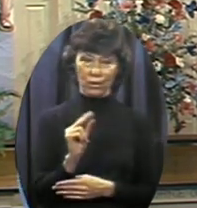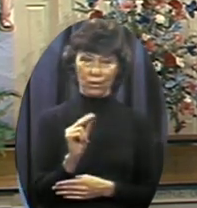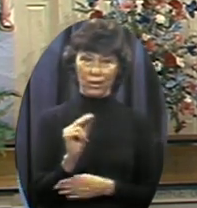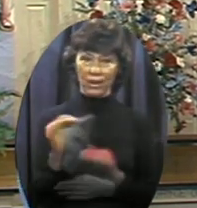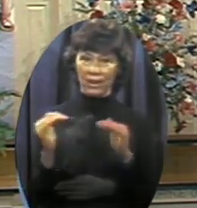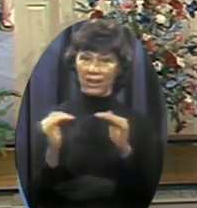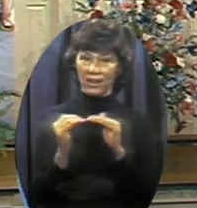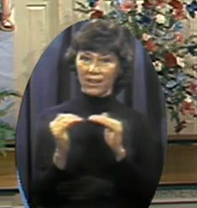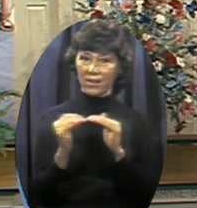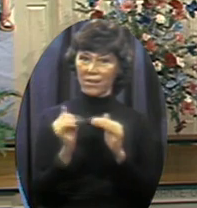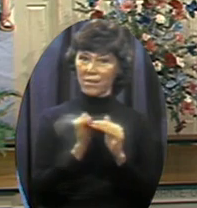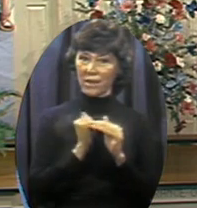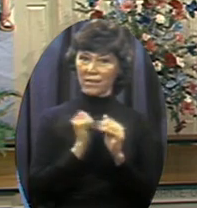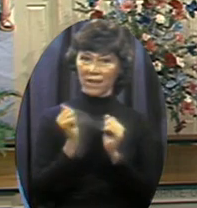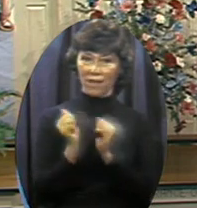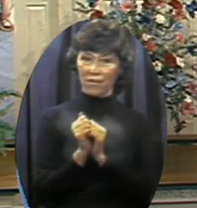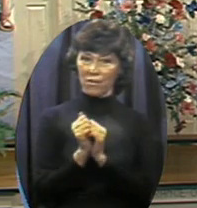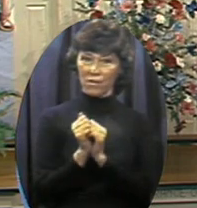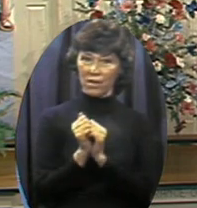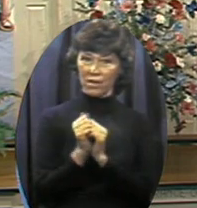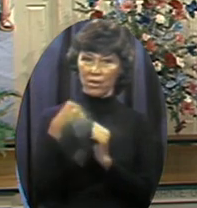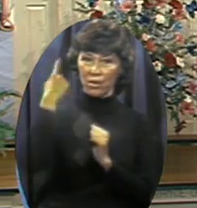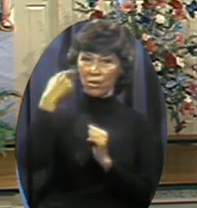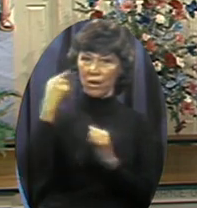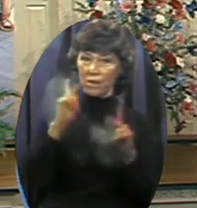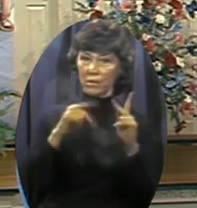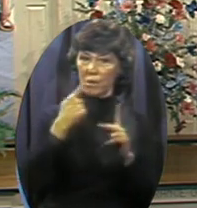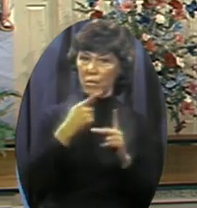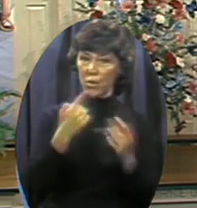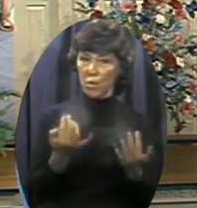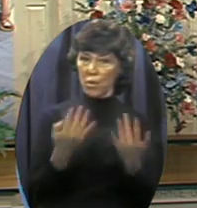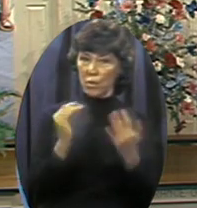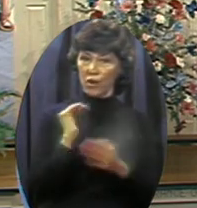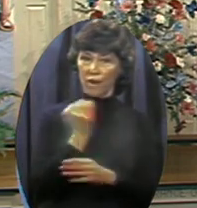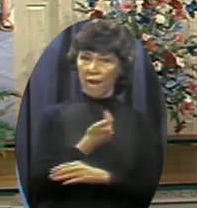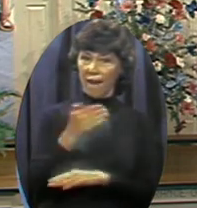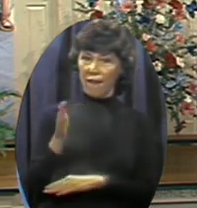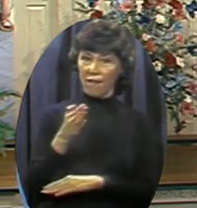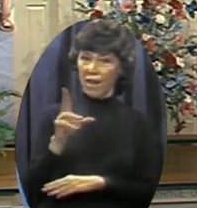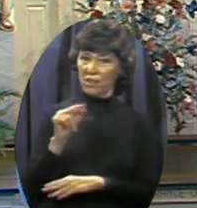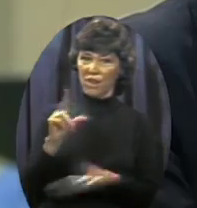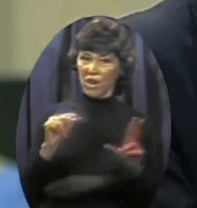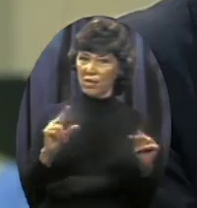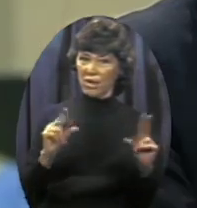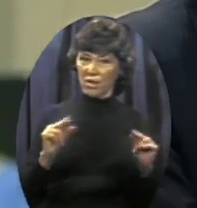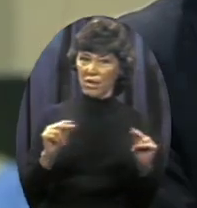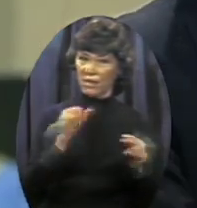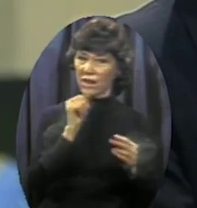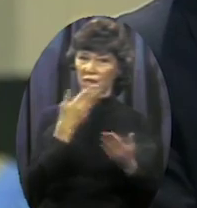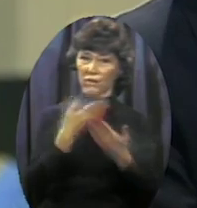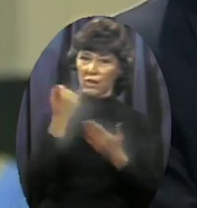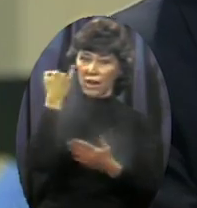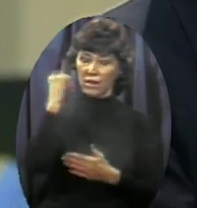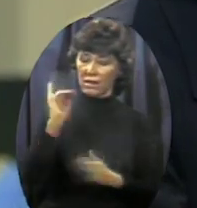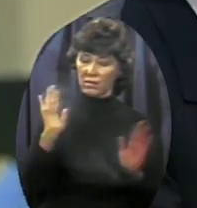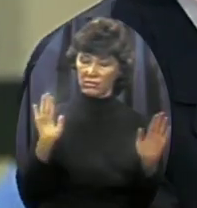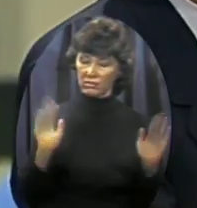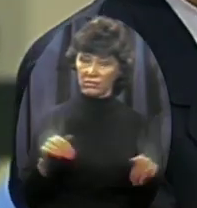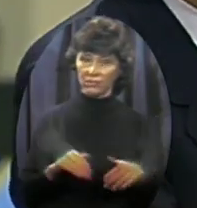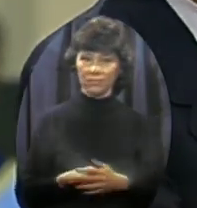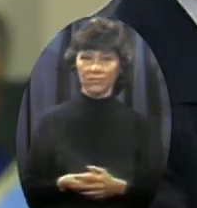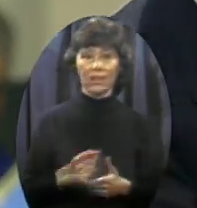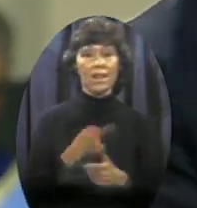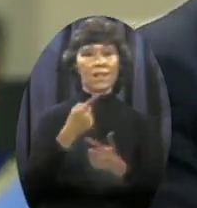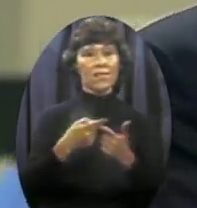myself With the crumbs and bums Who've been flag burners here in our country And I don't want to even walk On the same side of the road that much Then I thought I would just